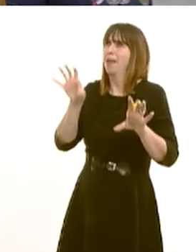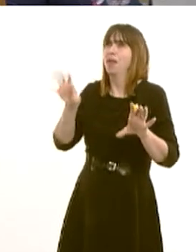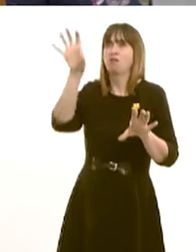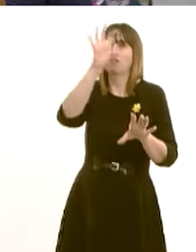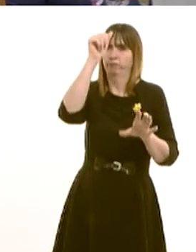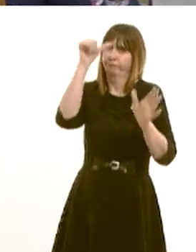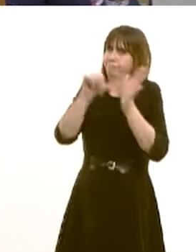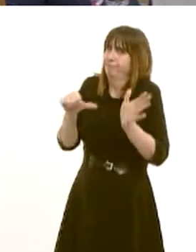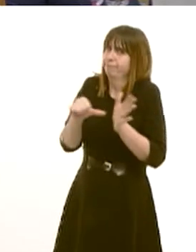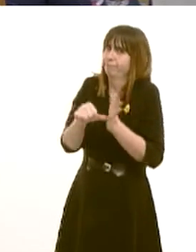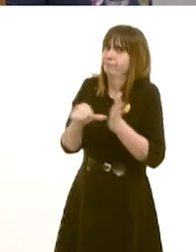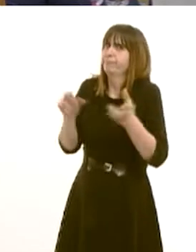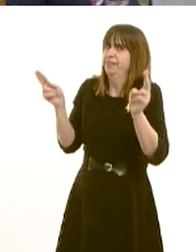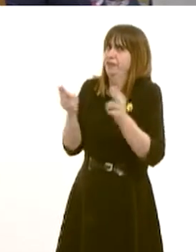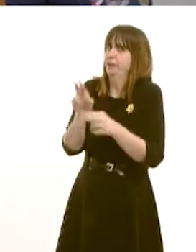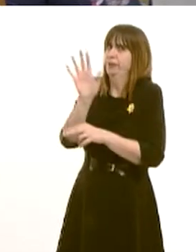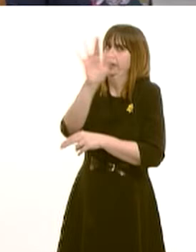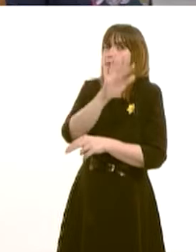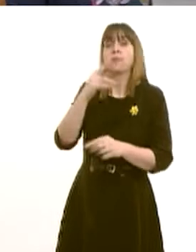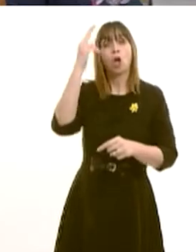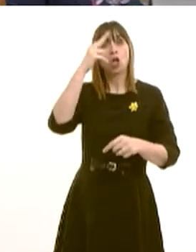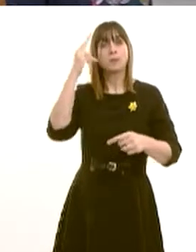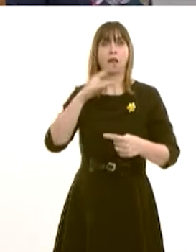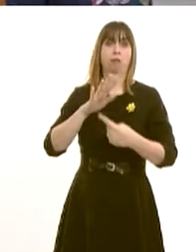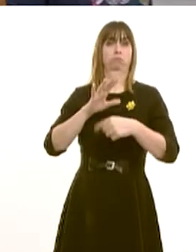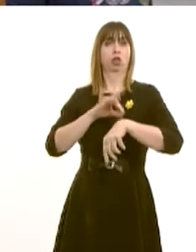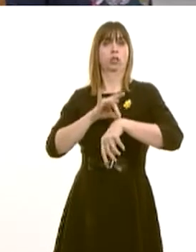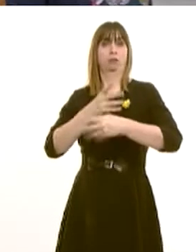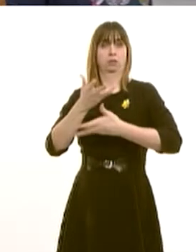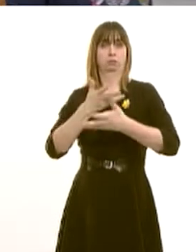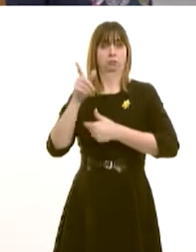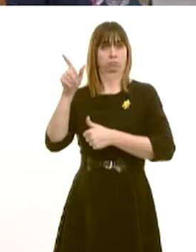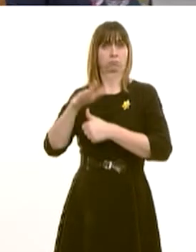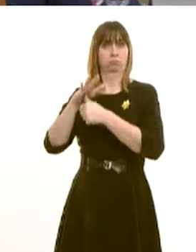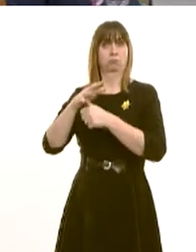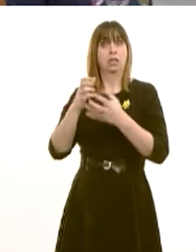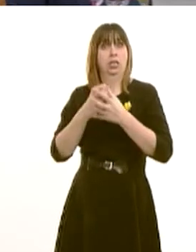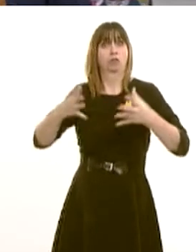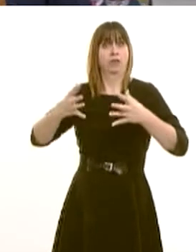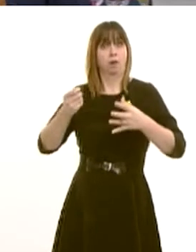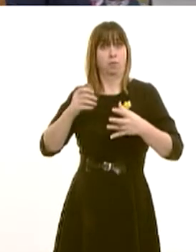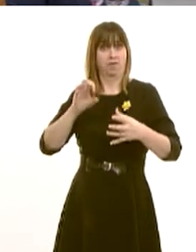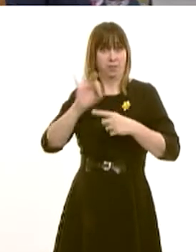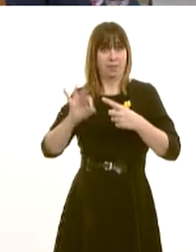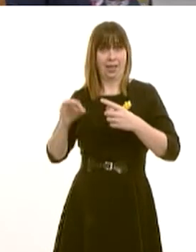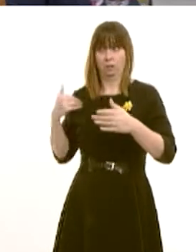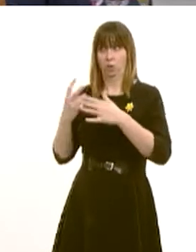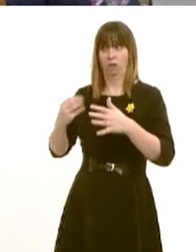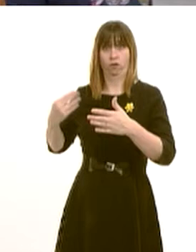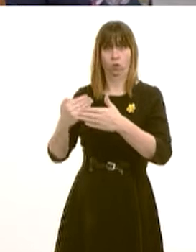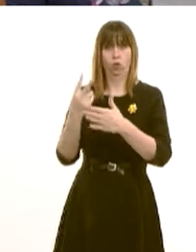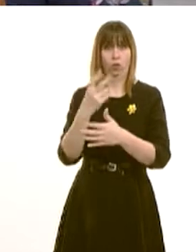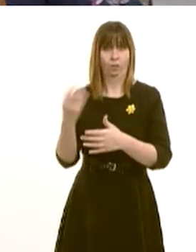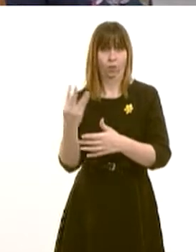which undoubtedly are there. The number of hospital consultants working in the Welsh NHS increased by nearly 50% between 2004 and